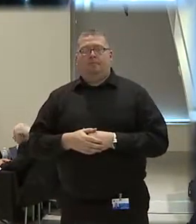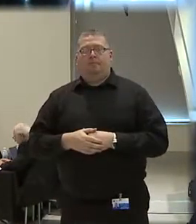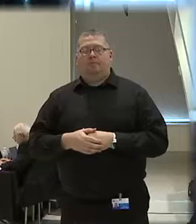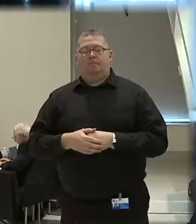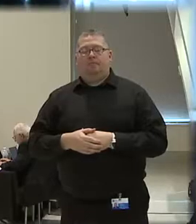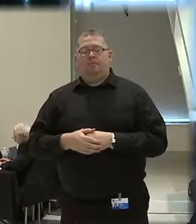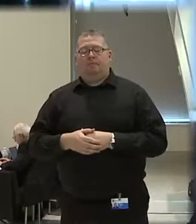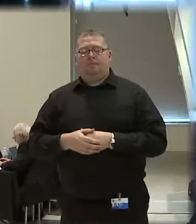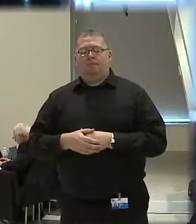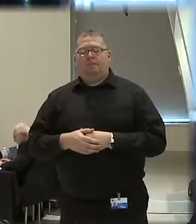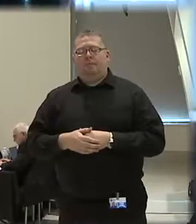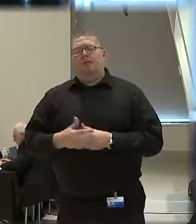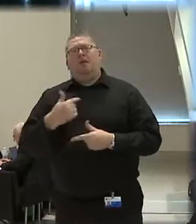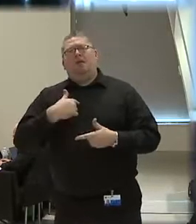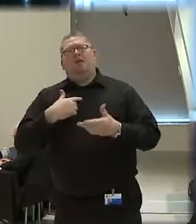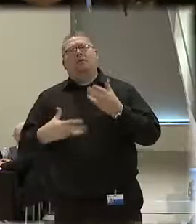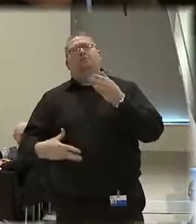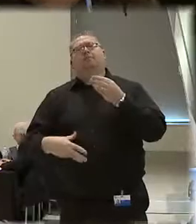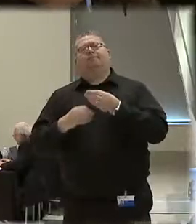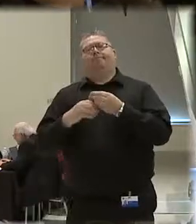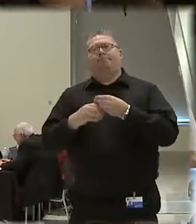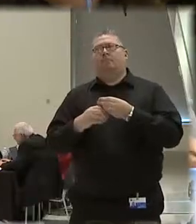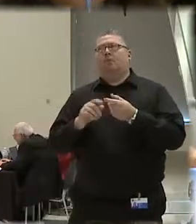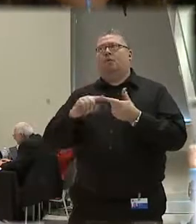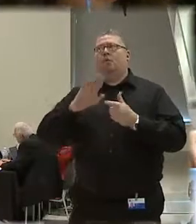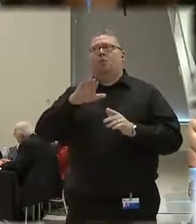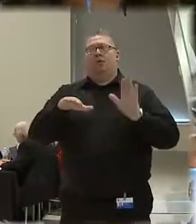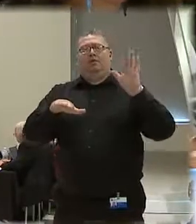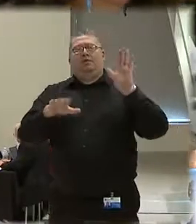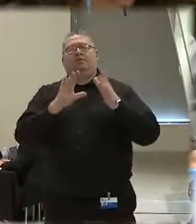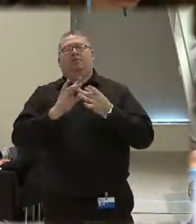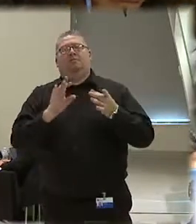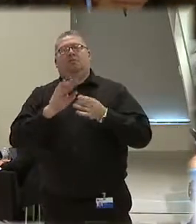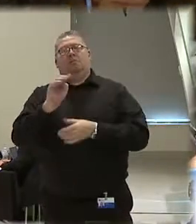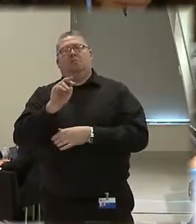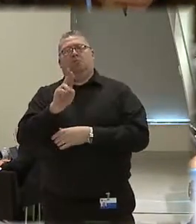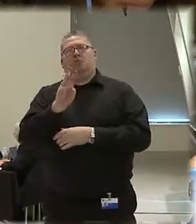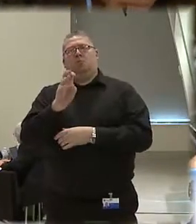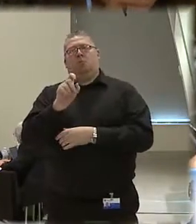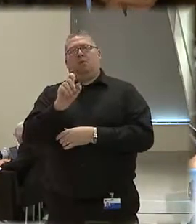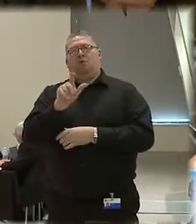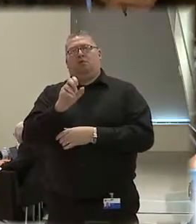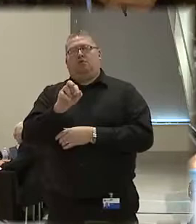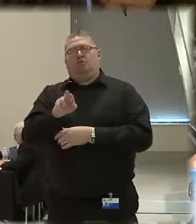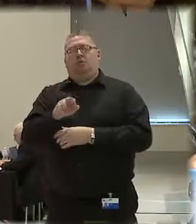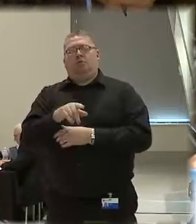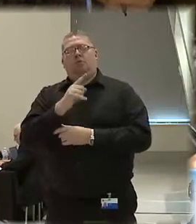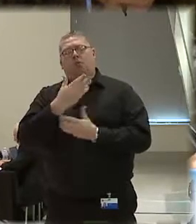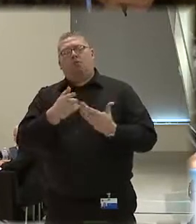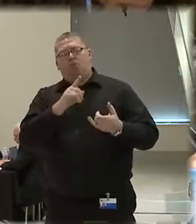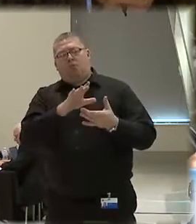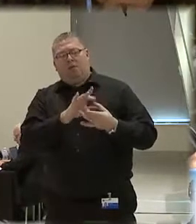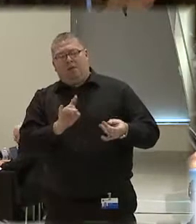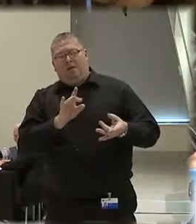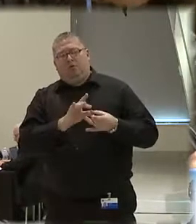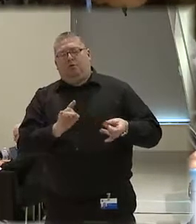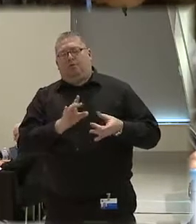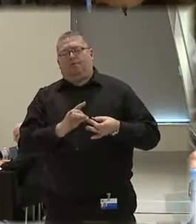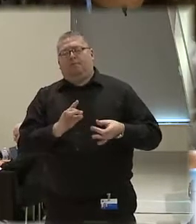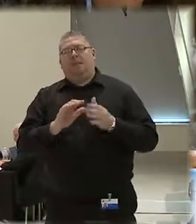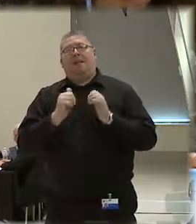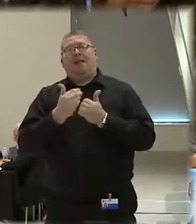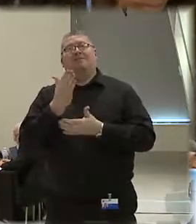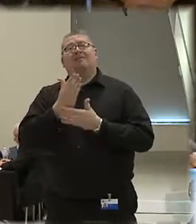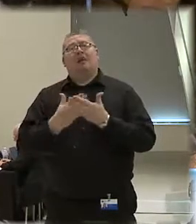A follow-up to your testimony, Mr. Wexler, one of the things that you mentioned is how